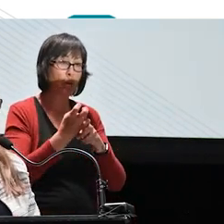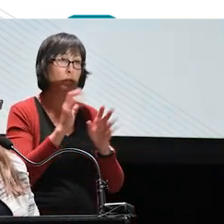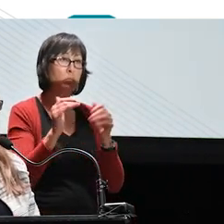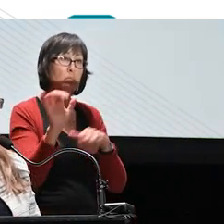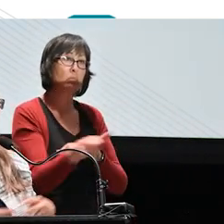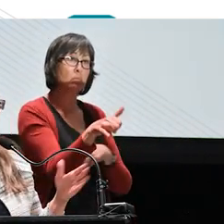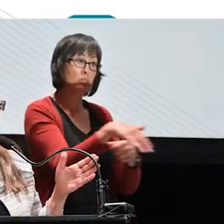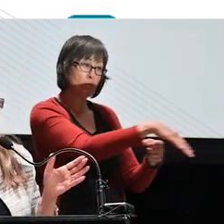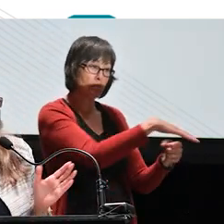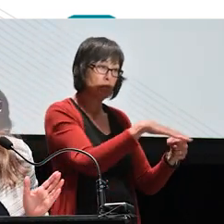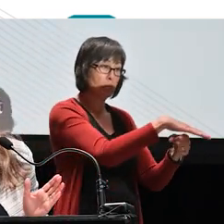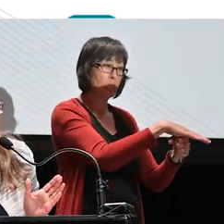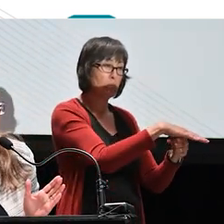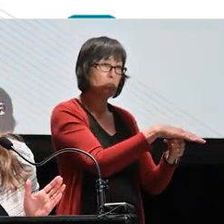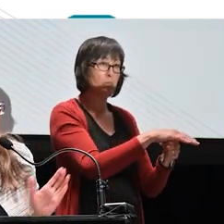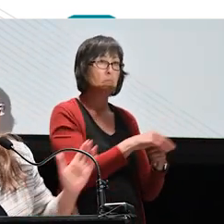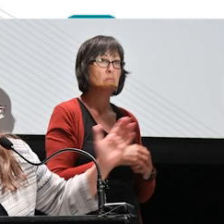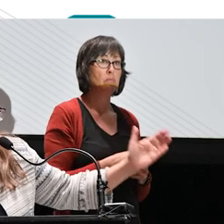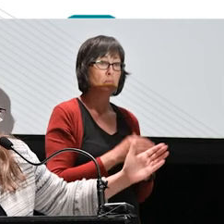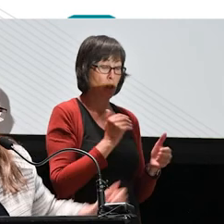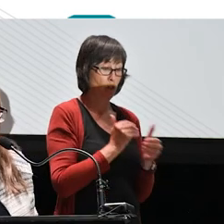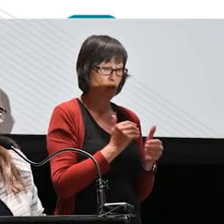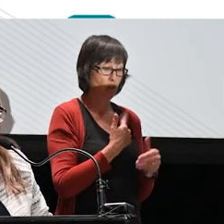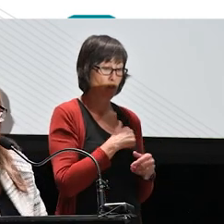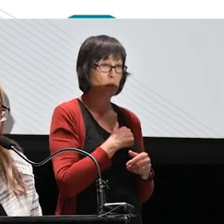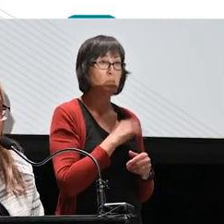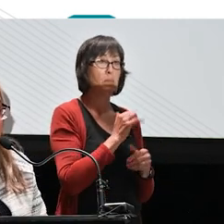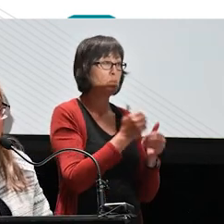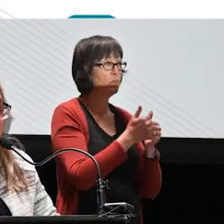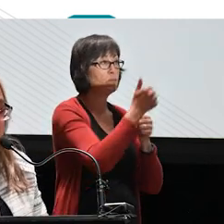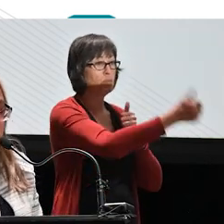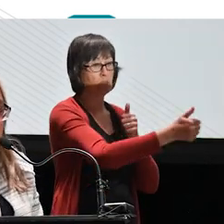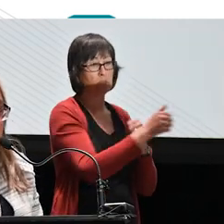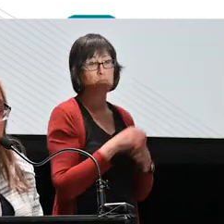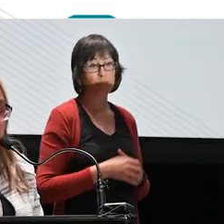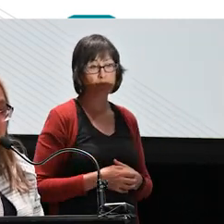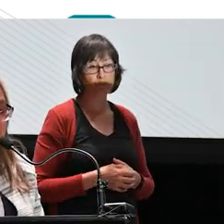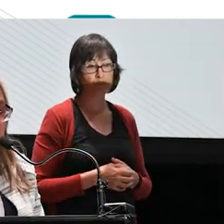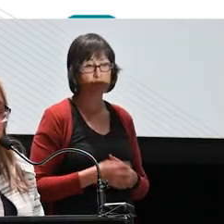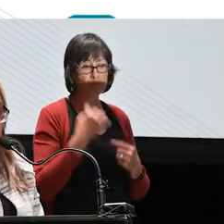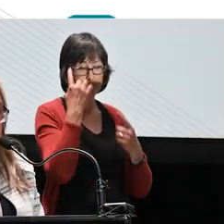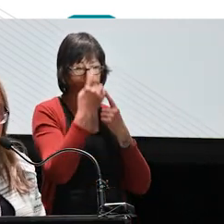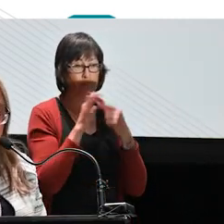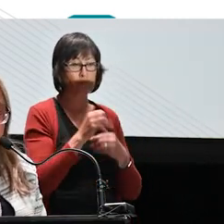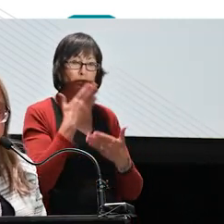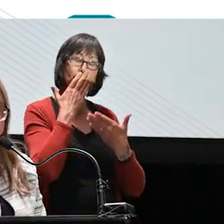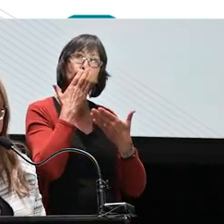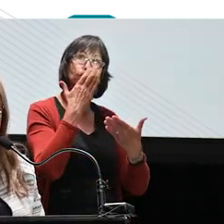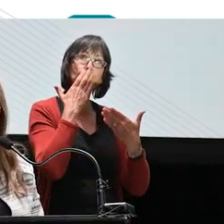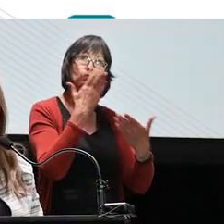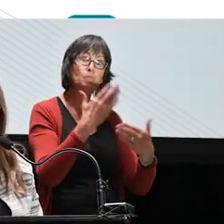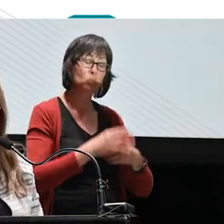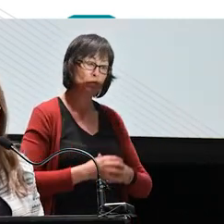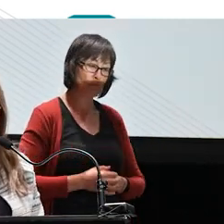that are very close, near to us, and are farther away. And so, in thinking about that gratitude, um,